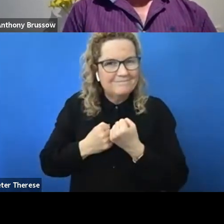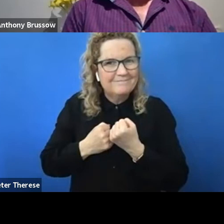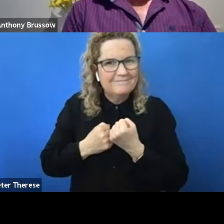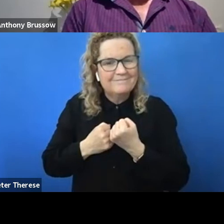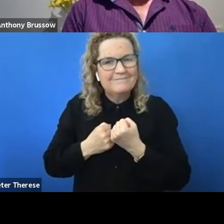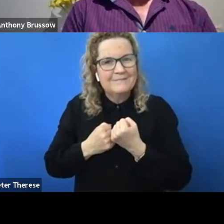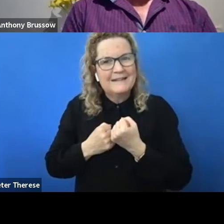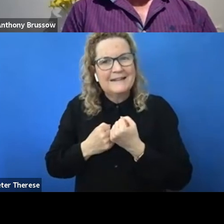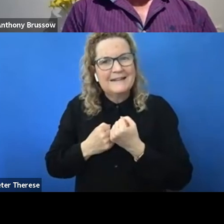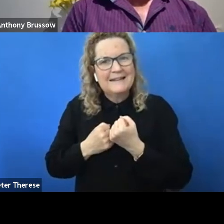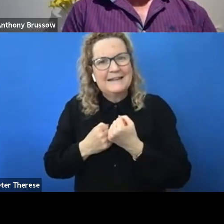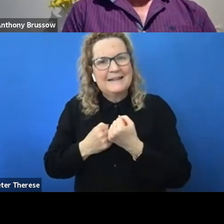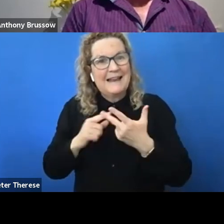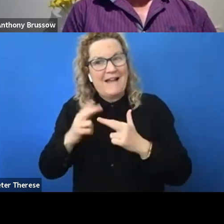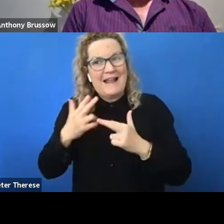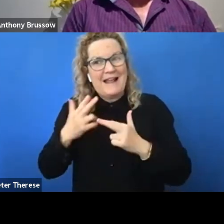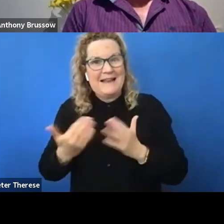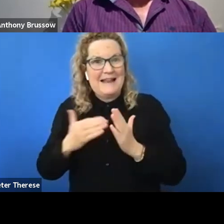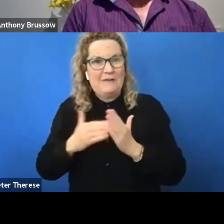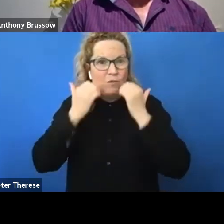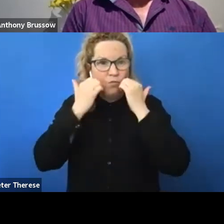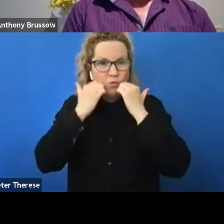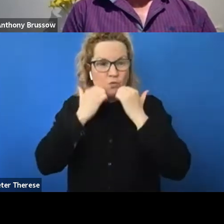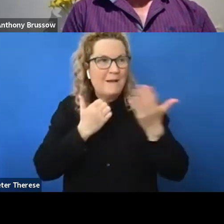get an extension for some reason or something like that.